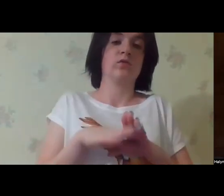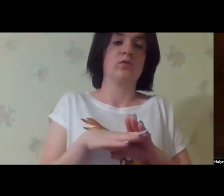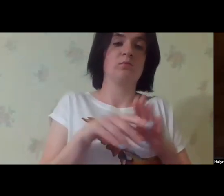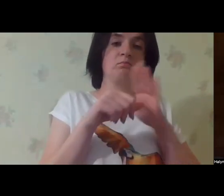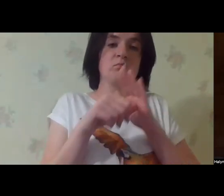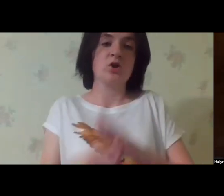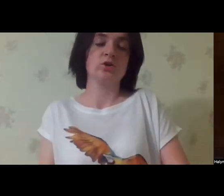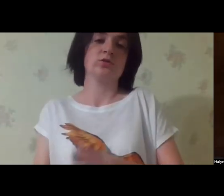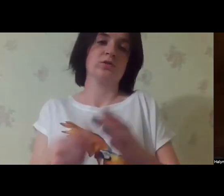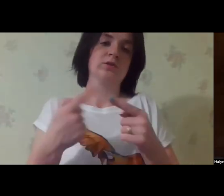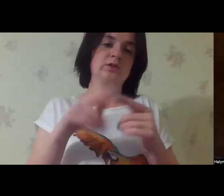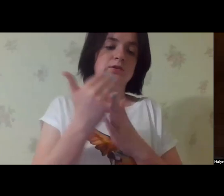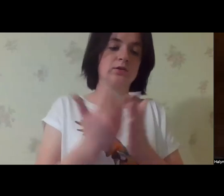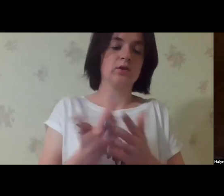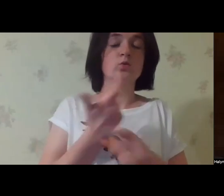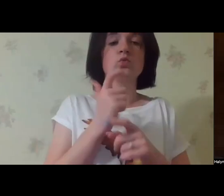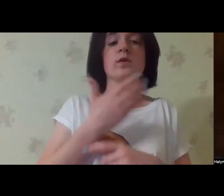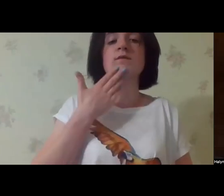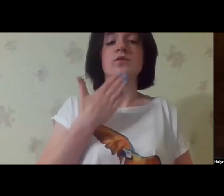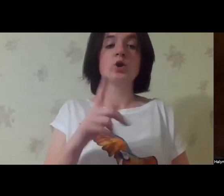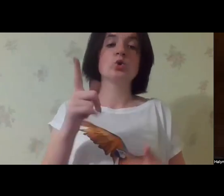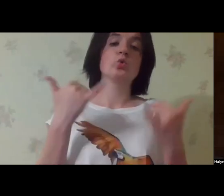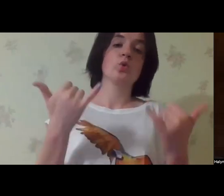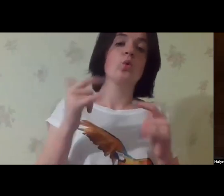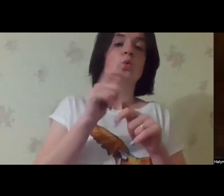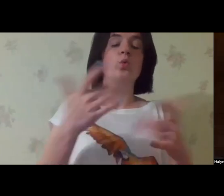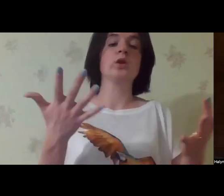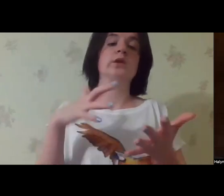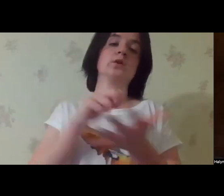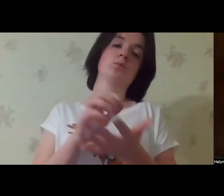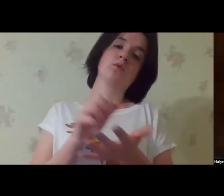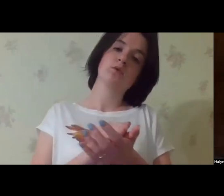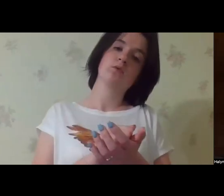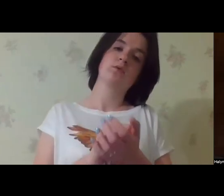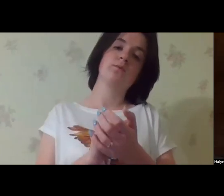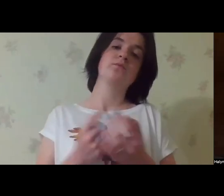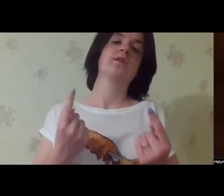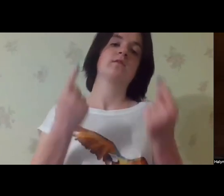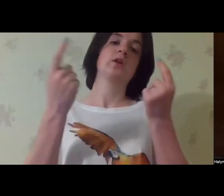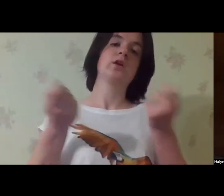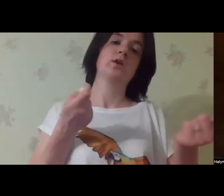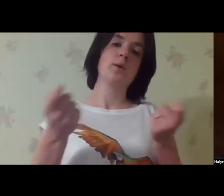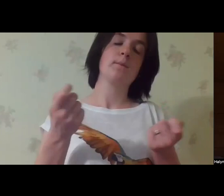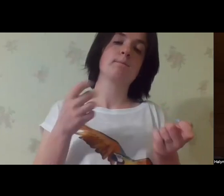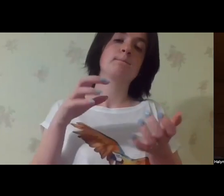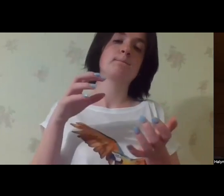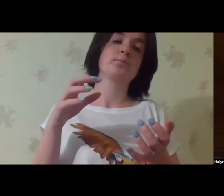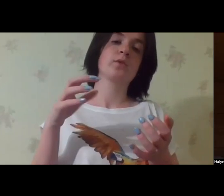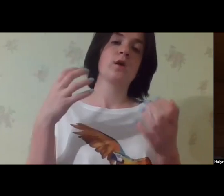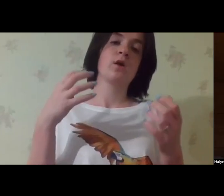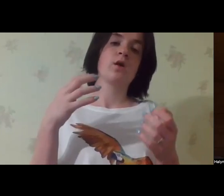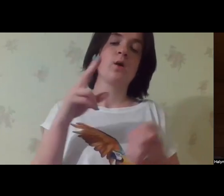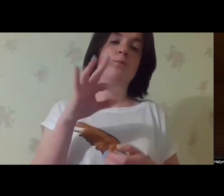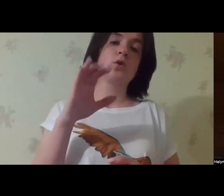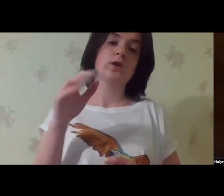to this corrupt, routine system. That is why I am extremely grateful that the people who